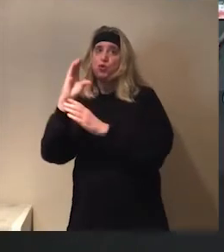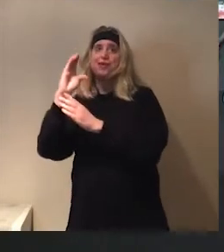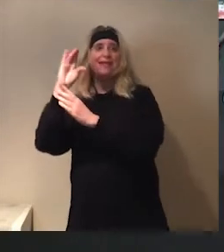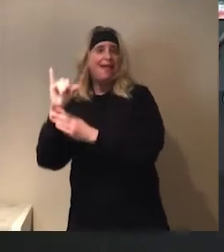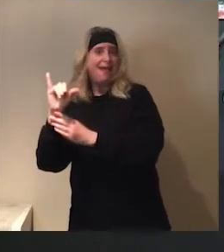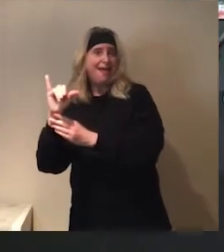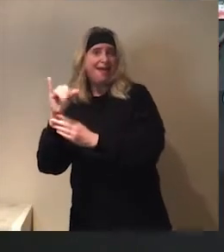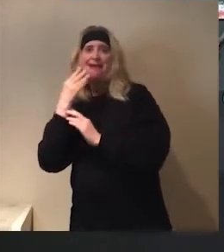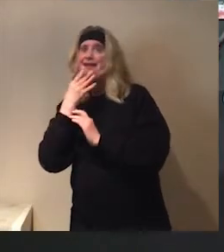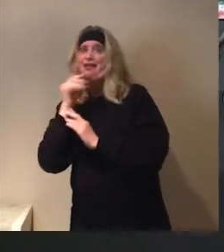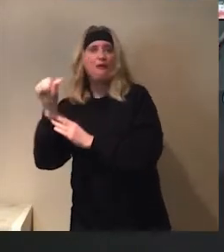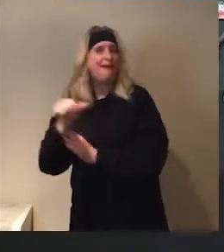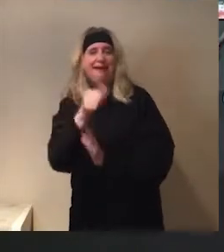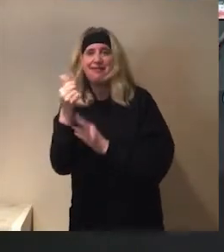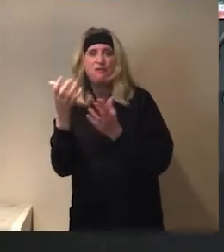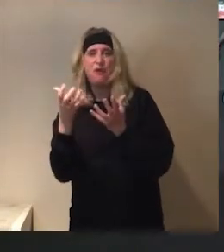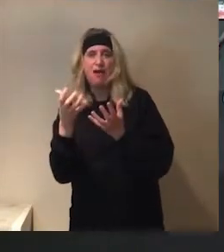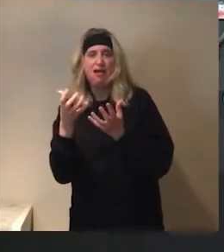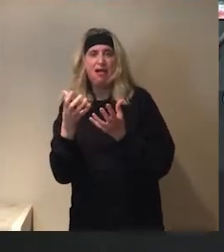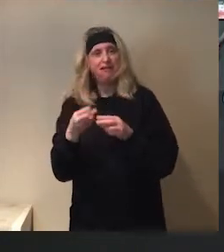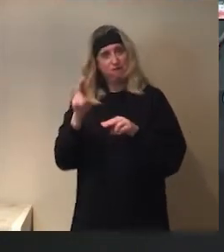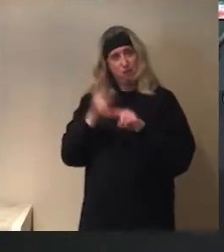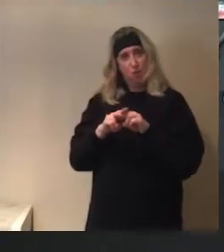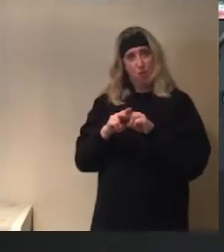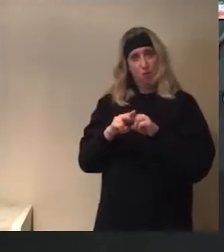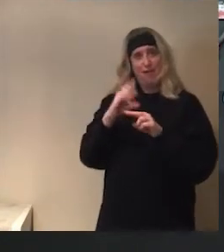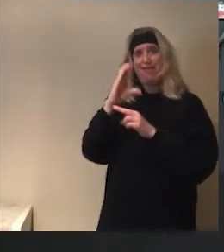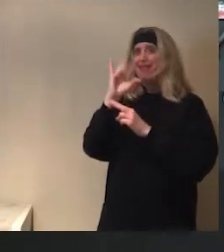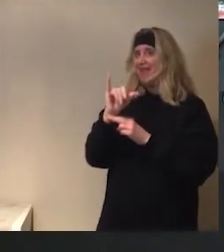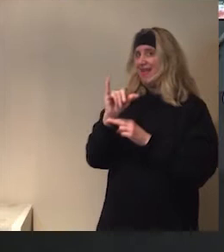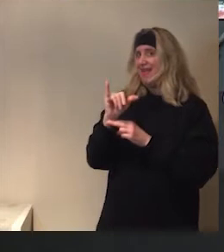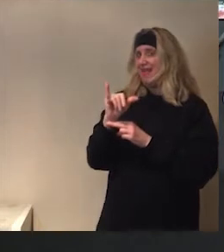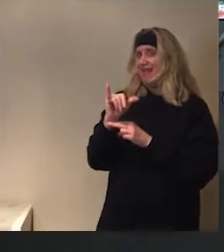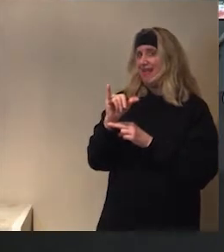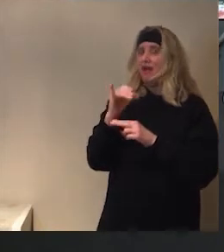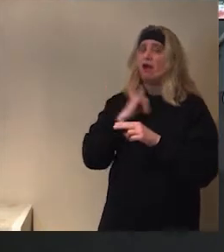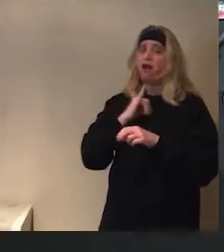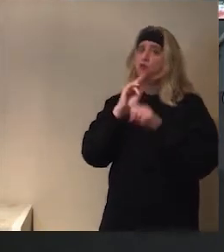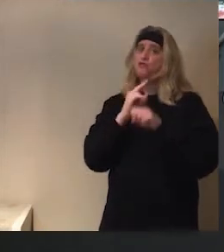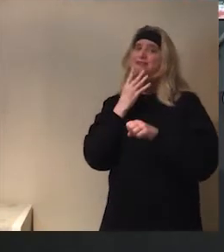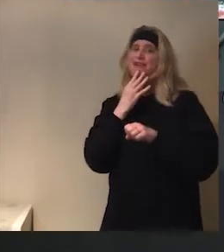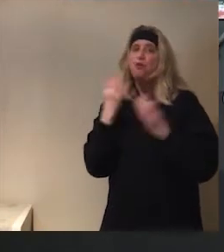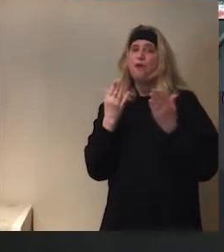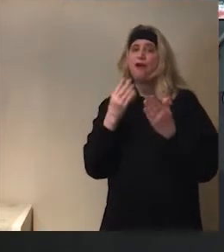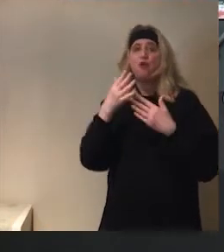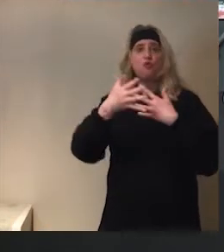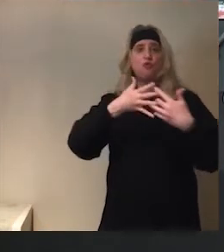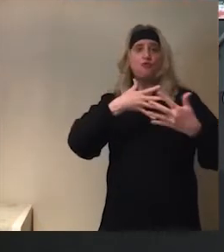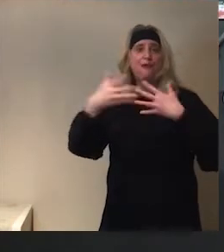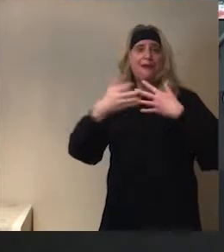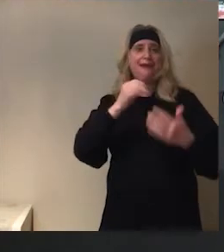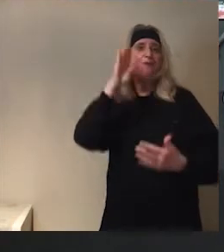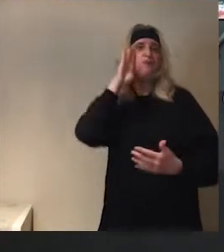Any colors that you like. Of course. Plasticine. I'm using gray and